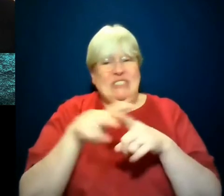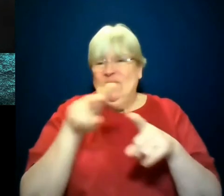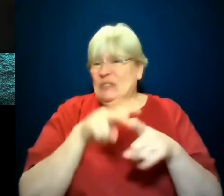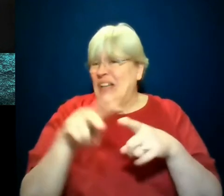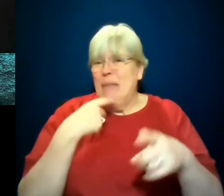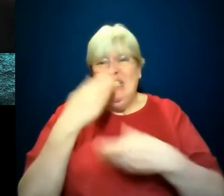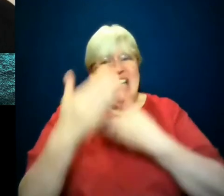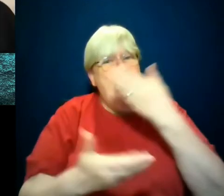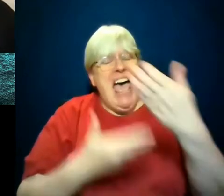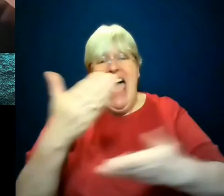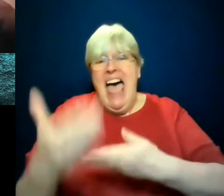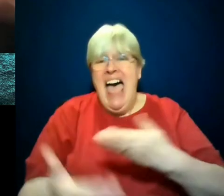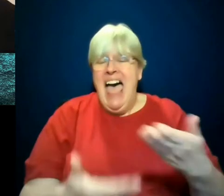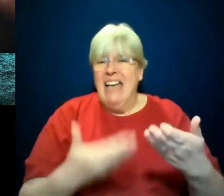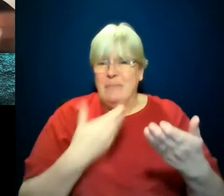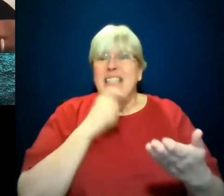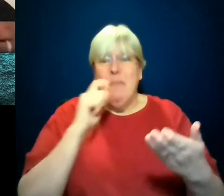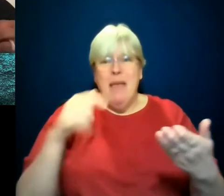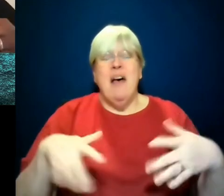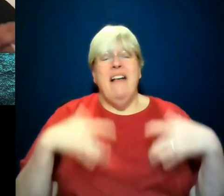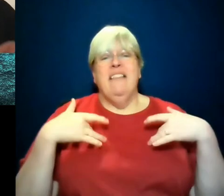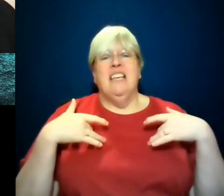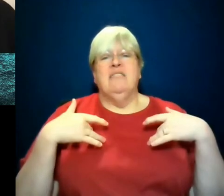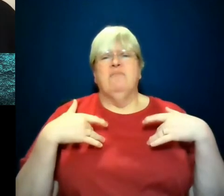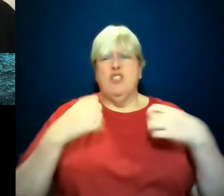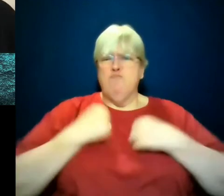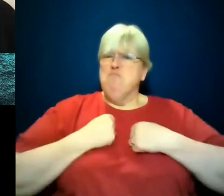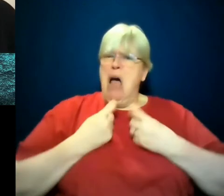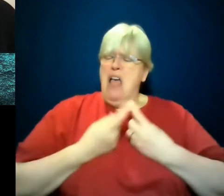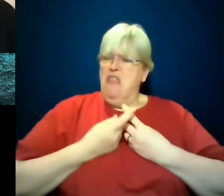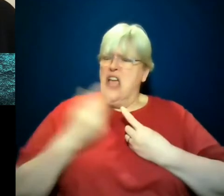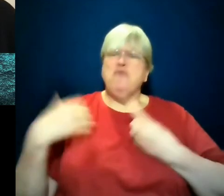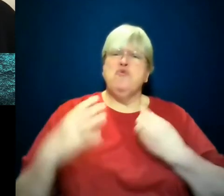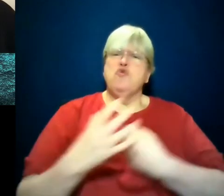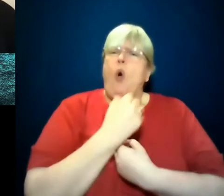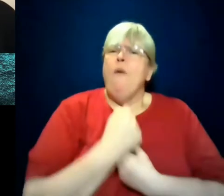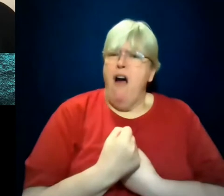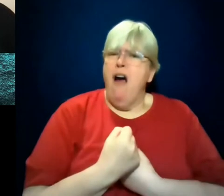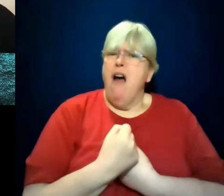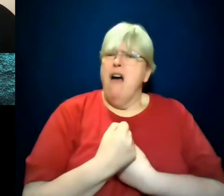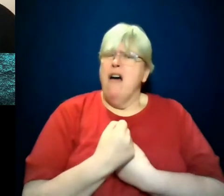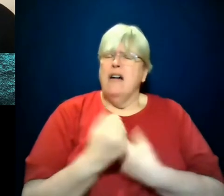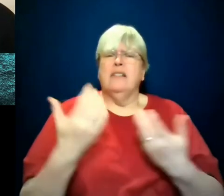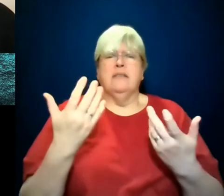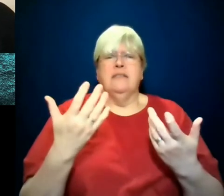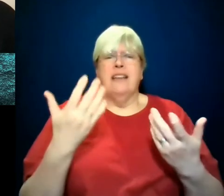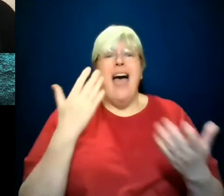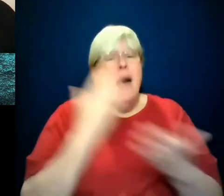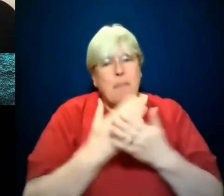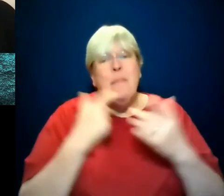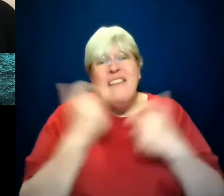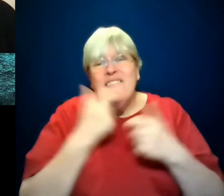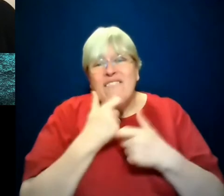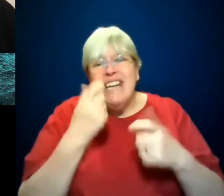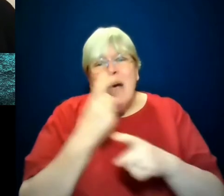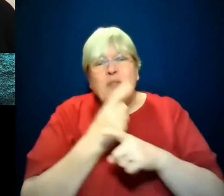that that was just a sign of people feeling like the things that are ours, you guys are coming in and taking it. And of course, I'm being funny. I'm talking about